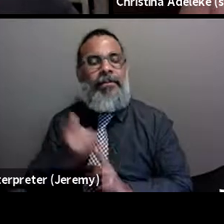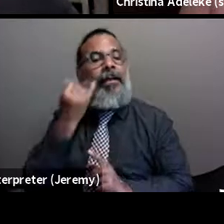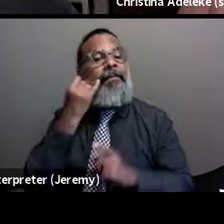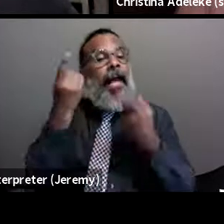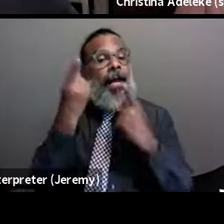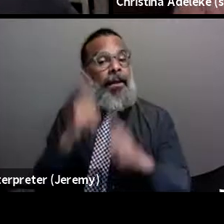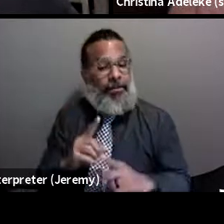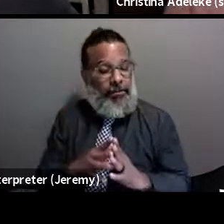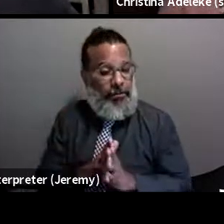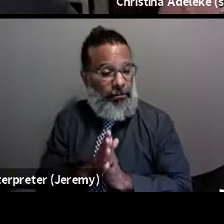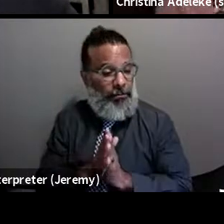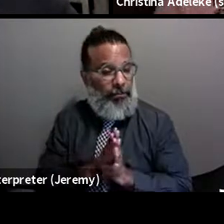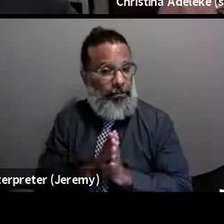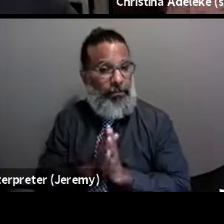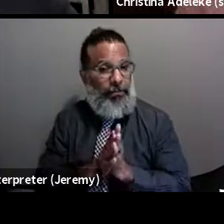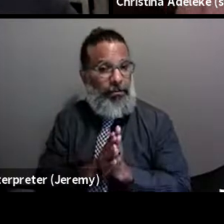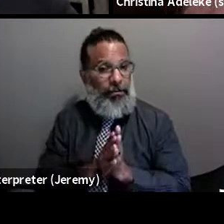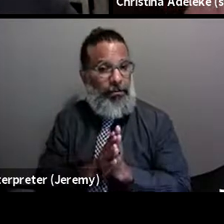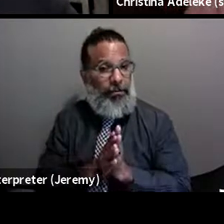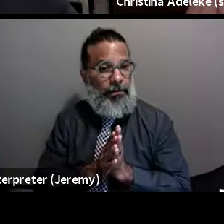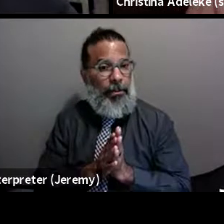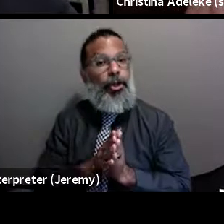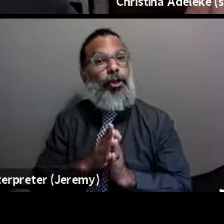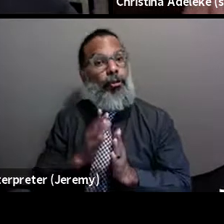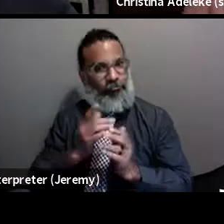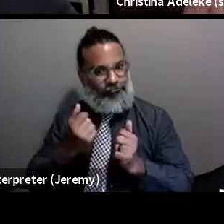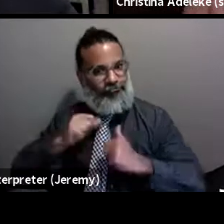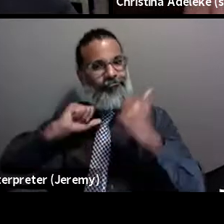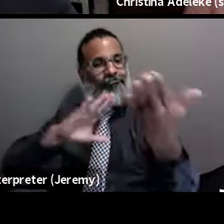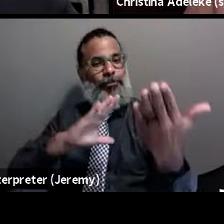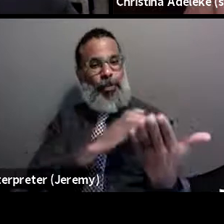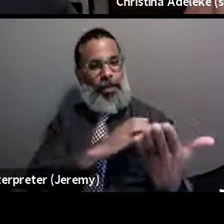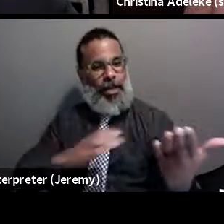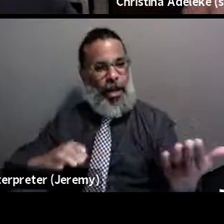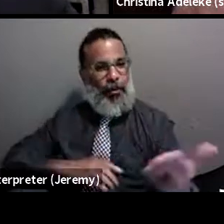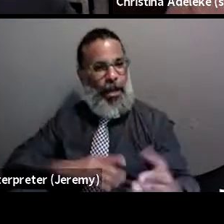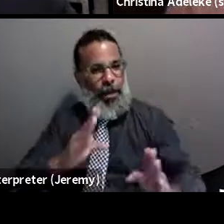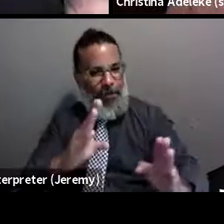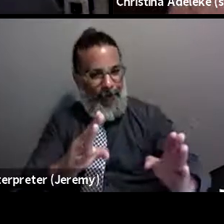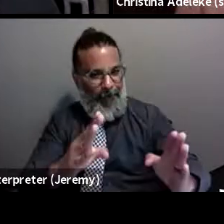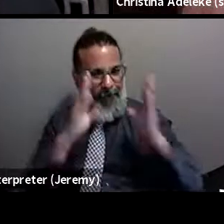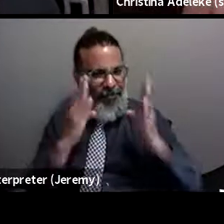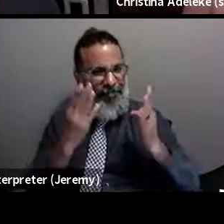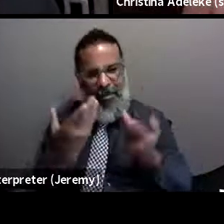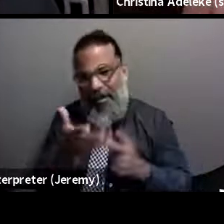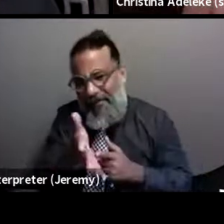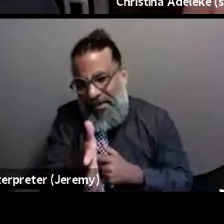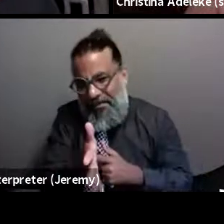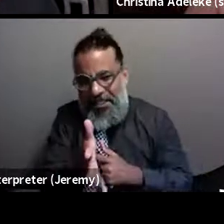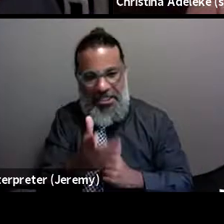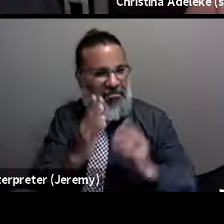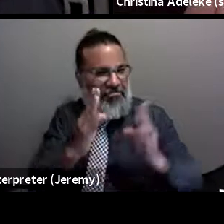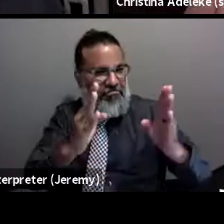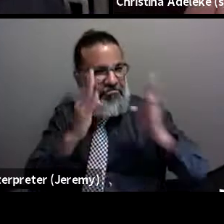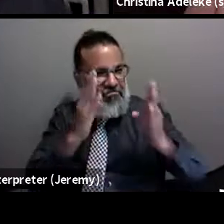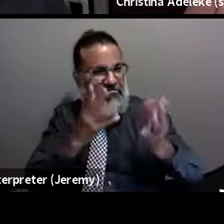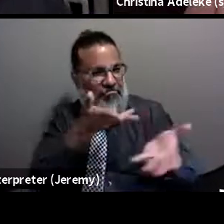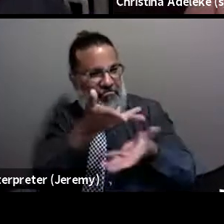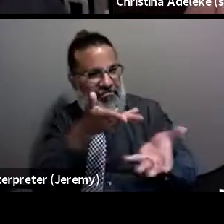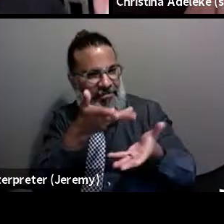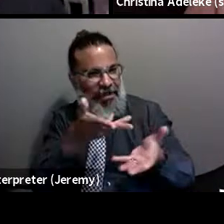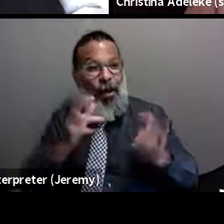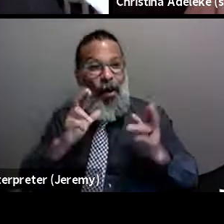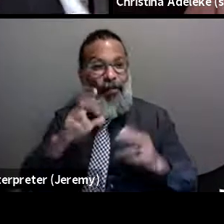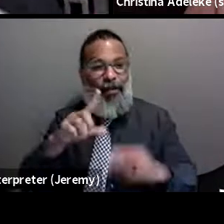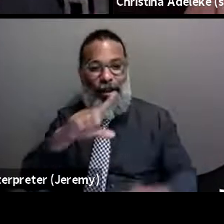where you are in front of a member of Congress, and you have their undivided attention for about five minutes. Hopefully, this is being